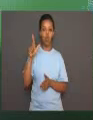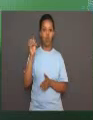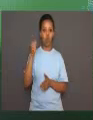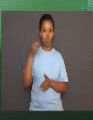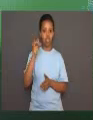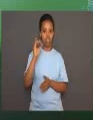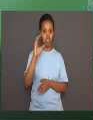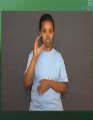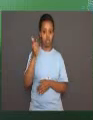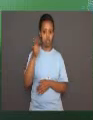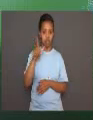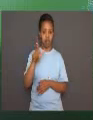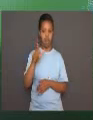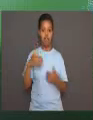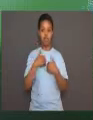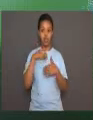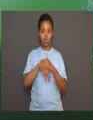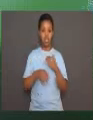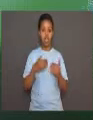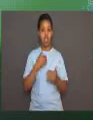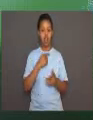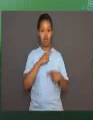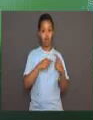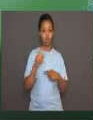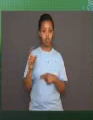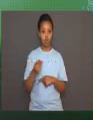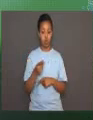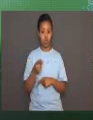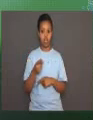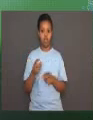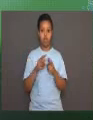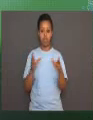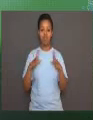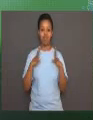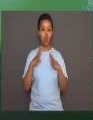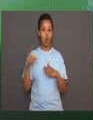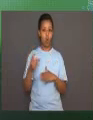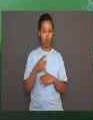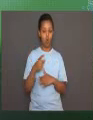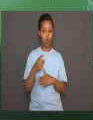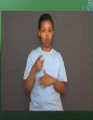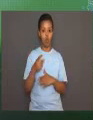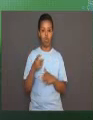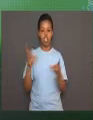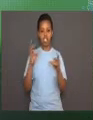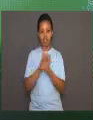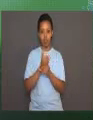animals that enable them to live harmoniously with the rhythms in nature, such